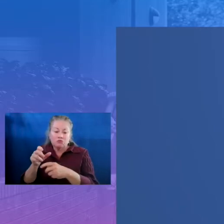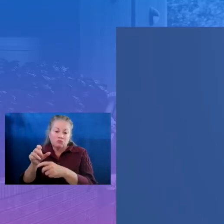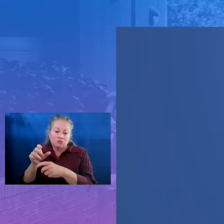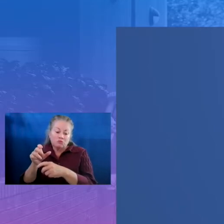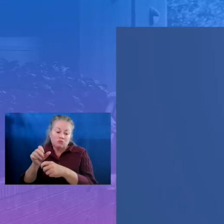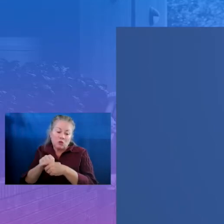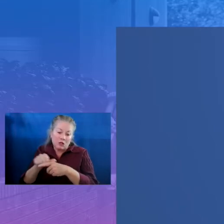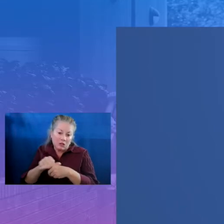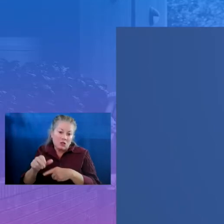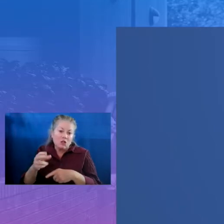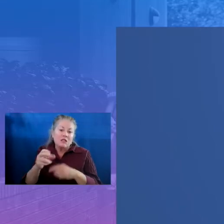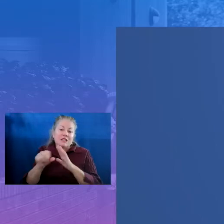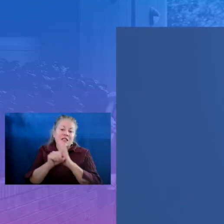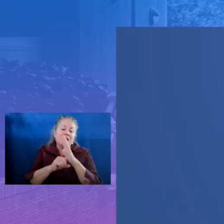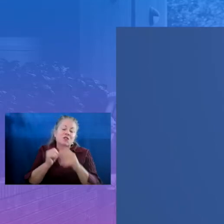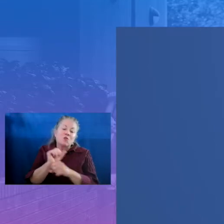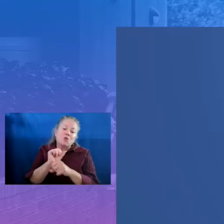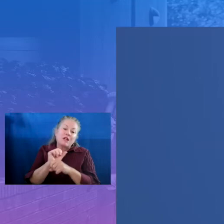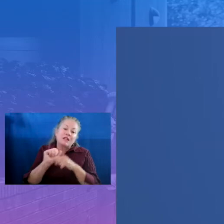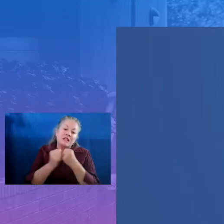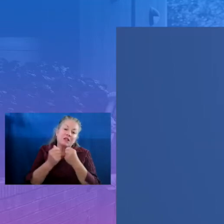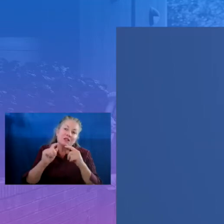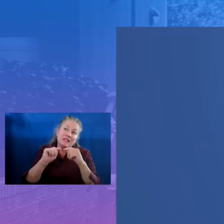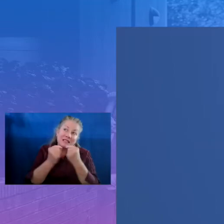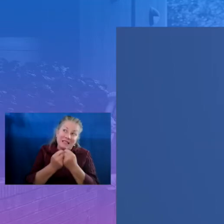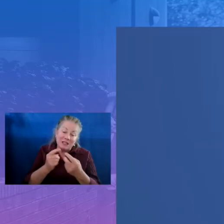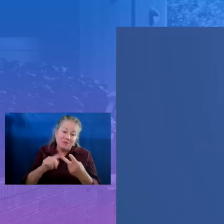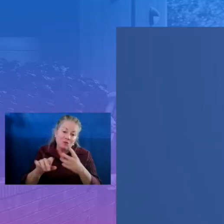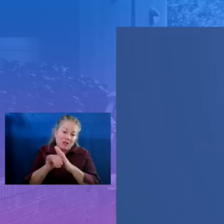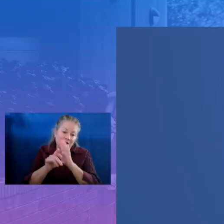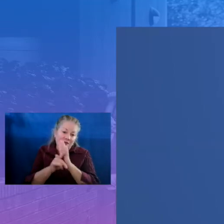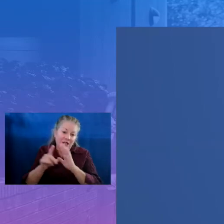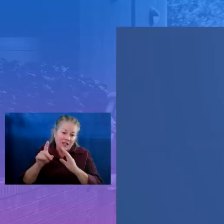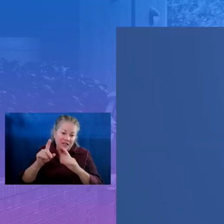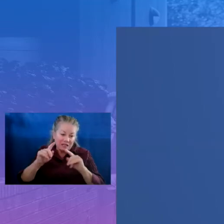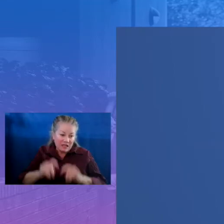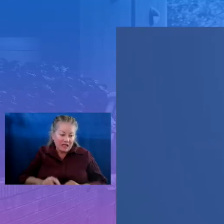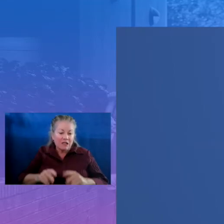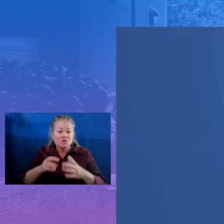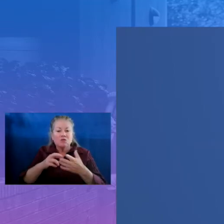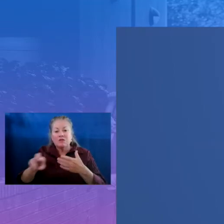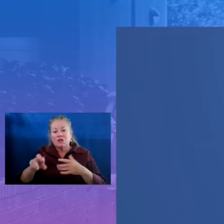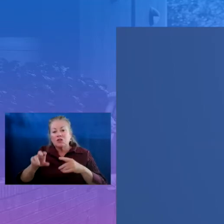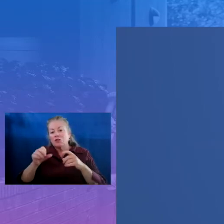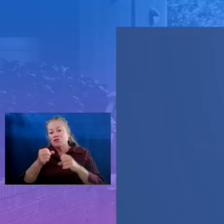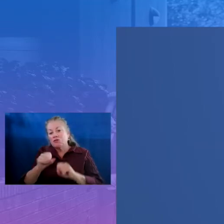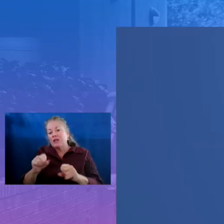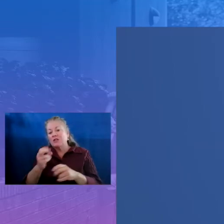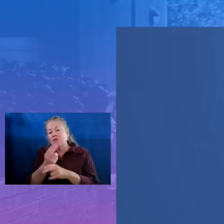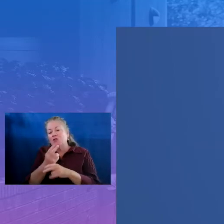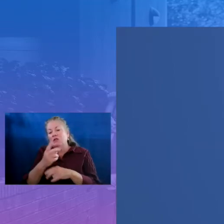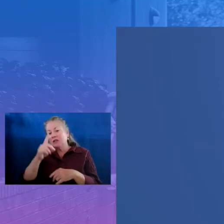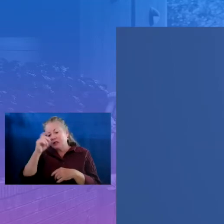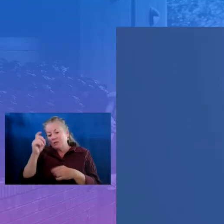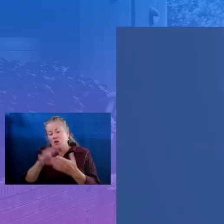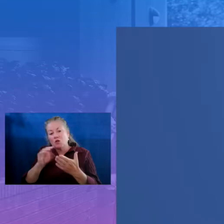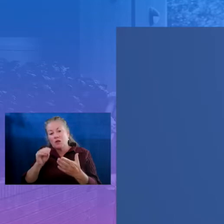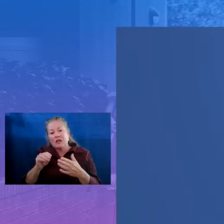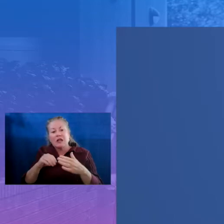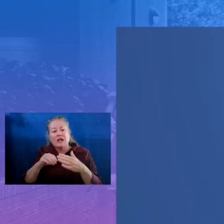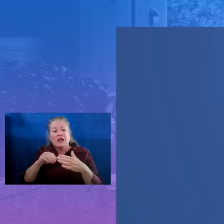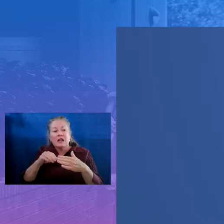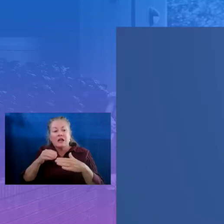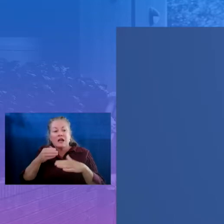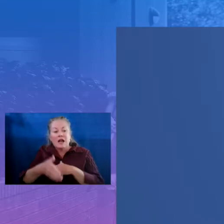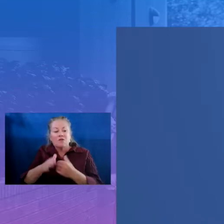to identify, test, and reflect on strategies for using summer learning and afterschool funding to benefit youth, families, and out-of-school